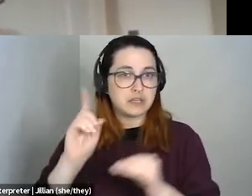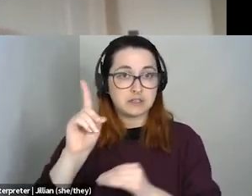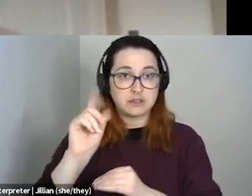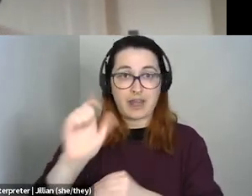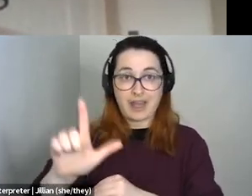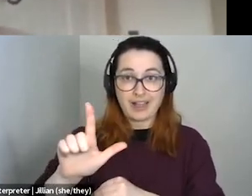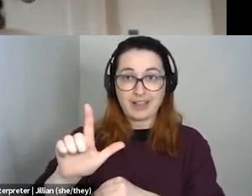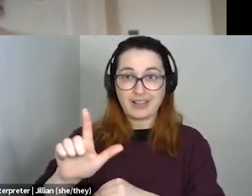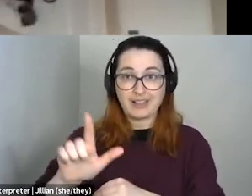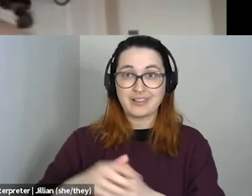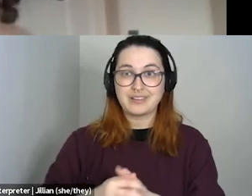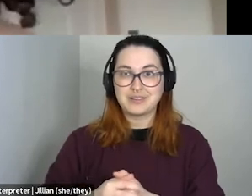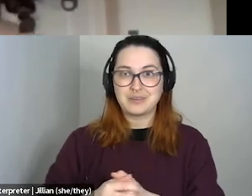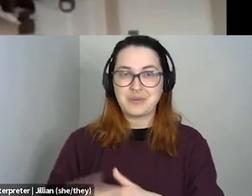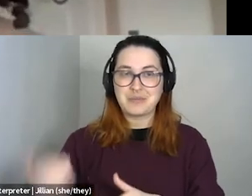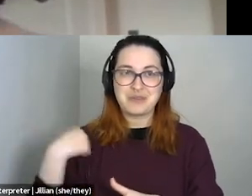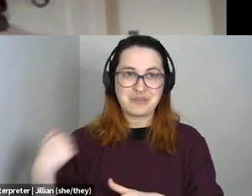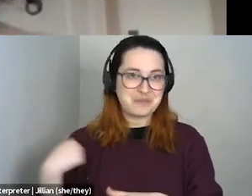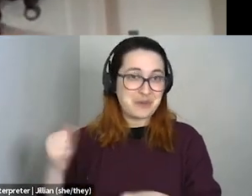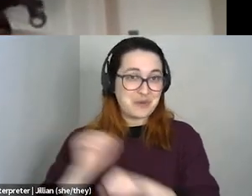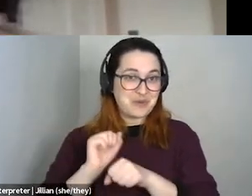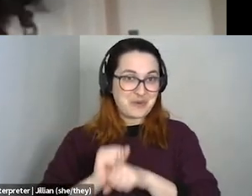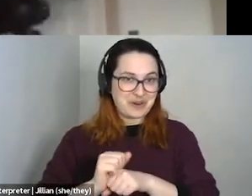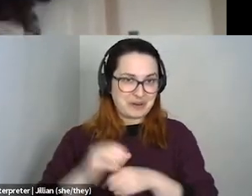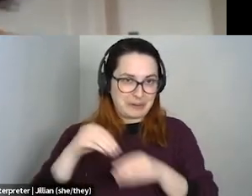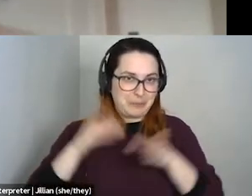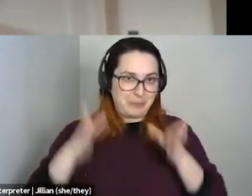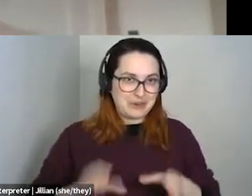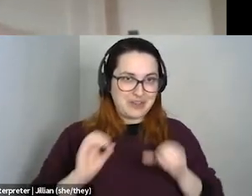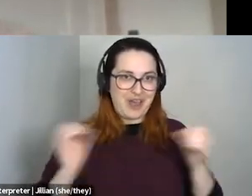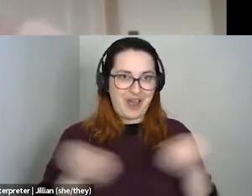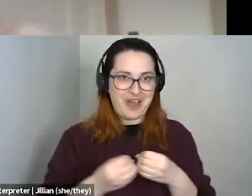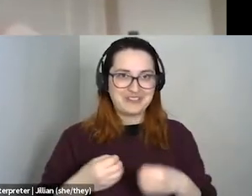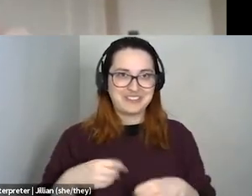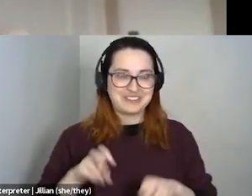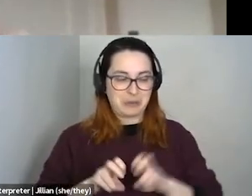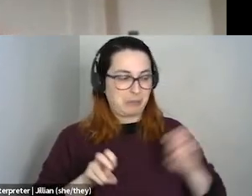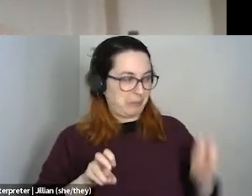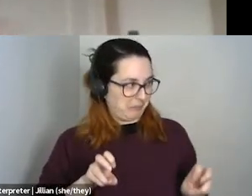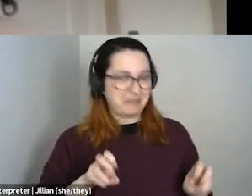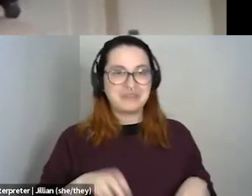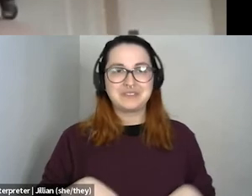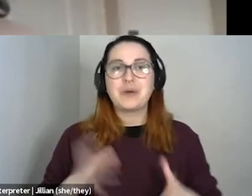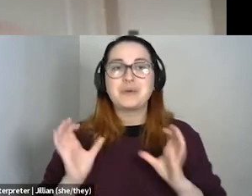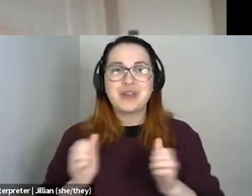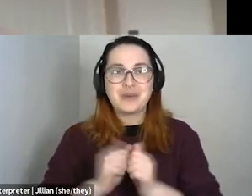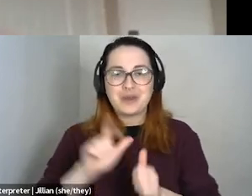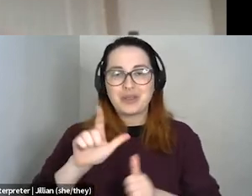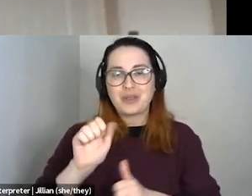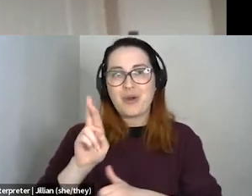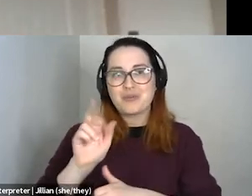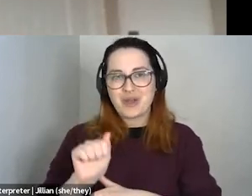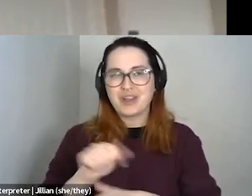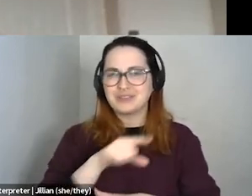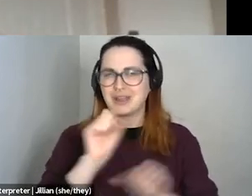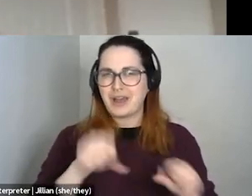mate. Uh, whenever I used to go to the office and she's really loud and great. So, uh, yeah, chat with Laura. I think Laura would be able to help a lot